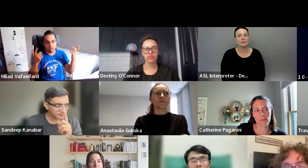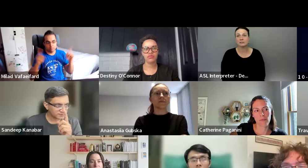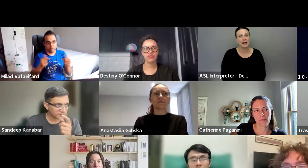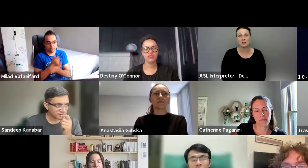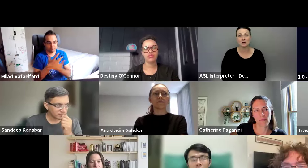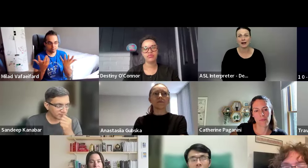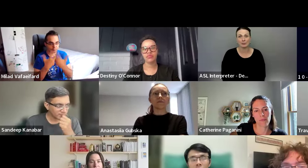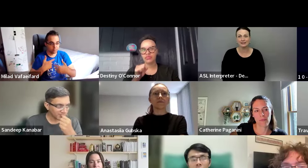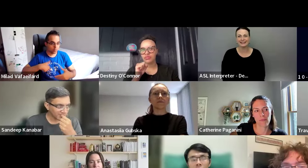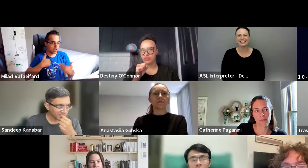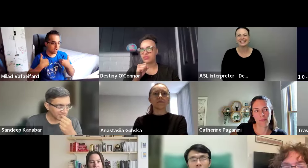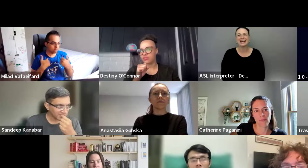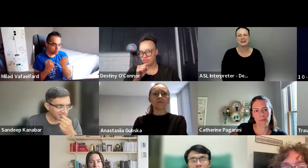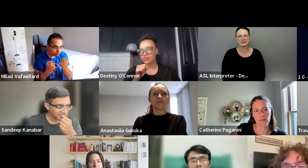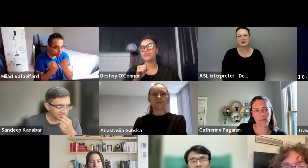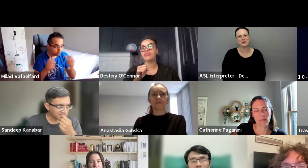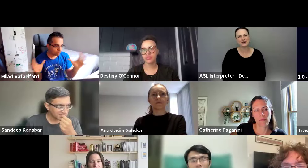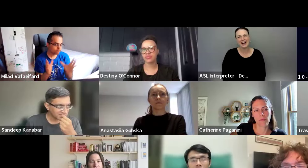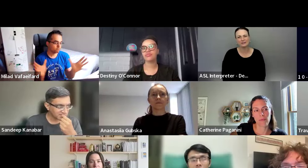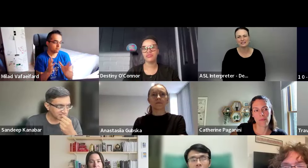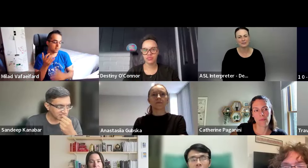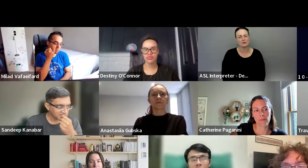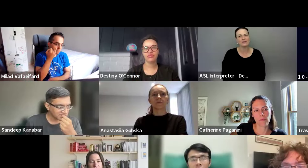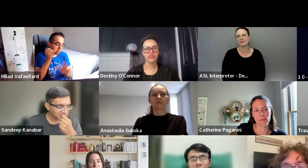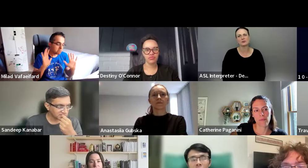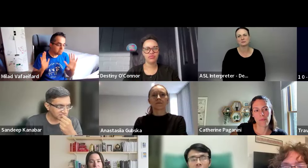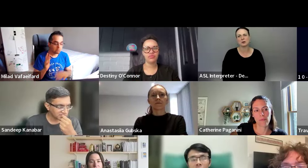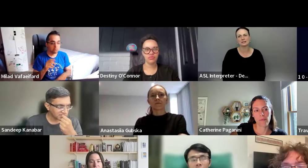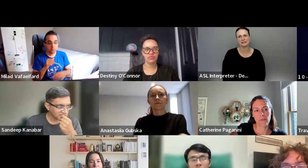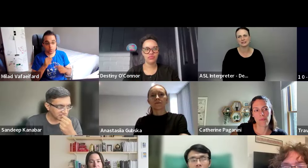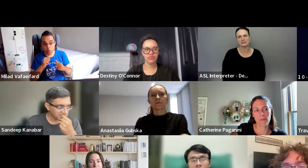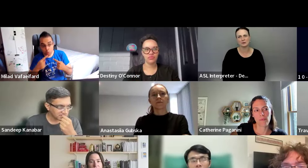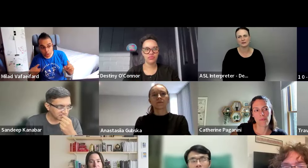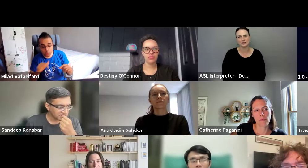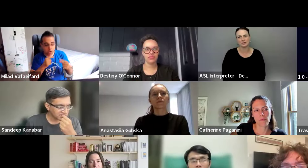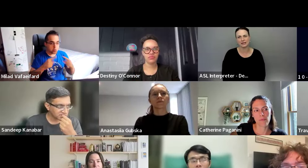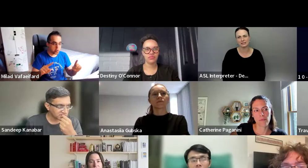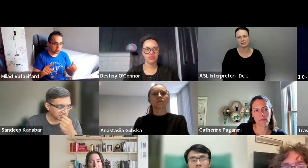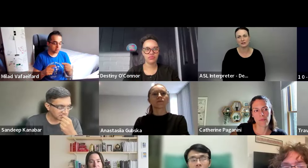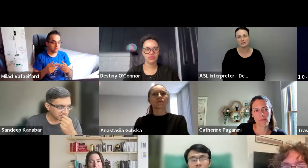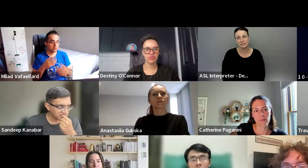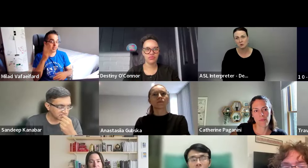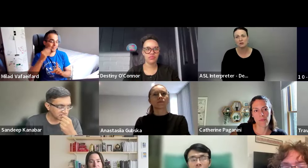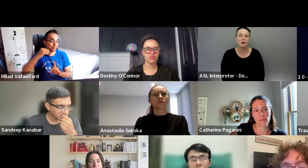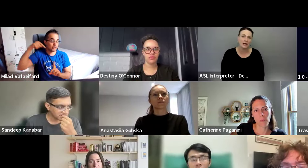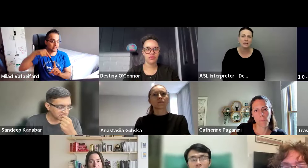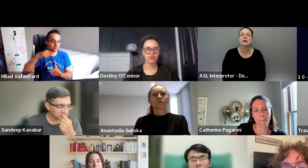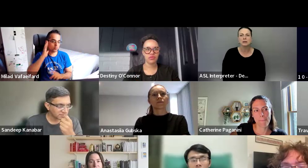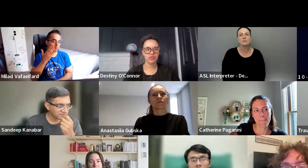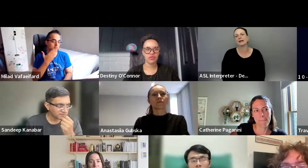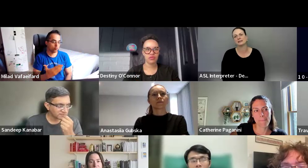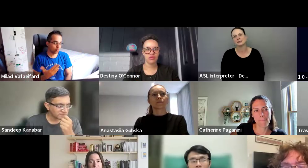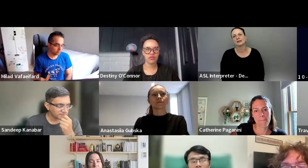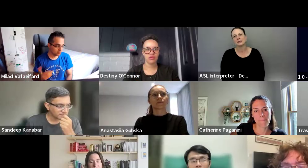um, maybe some magic will happen and everything will work out. I mean, you have our full support in doing everything you can to get there. it doesn't work. Okay.